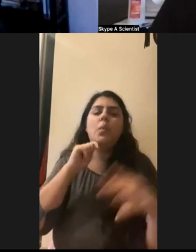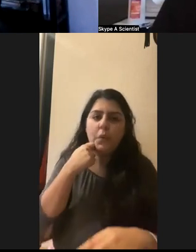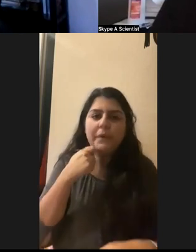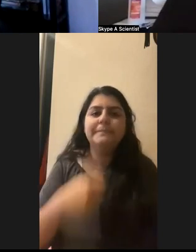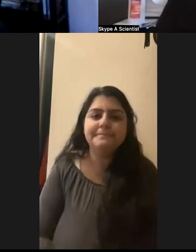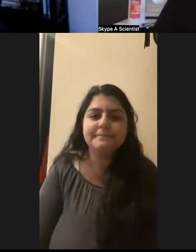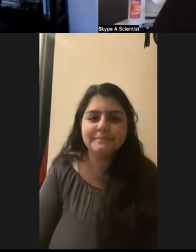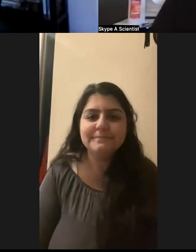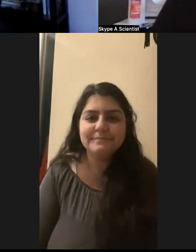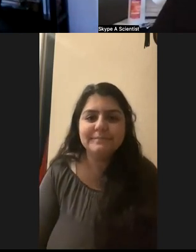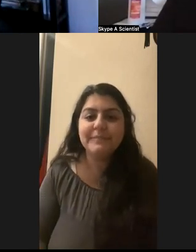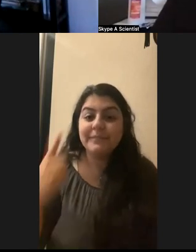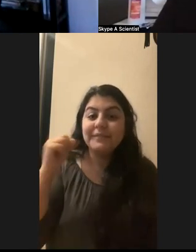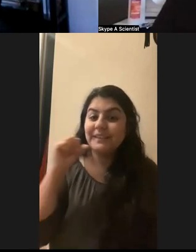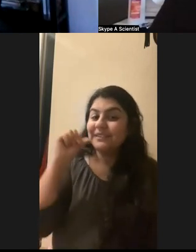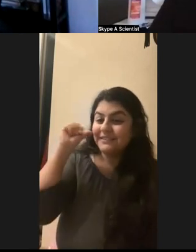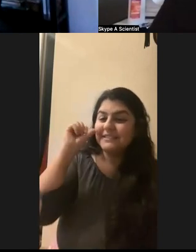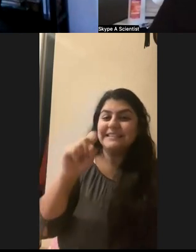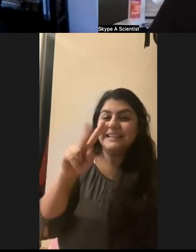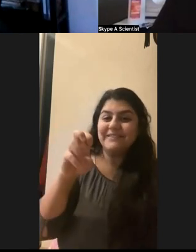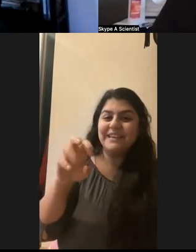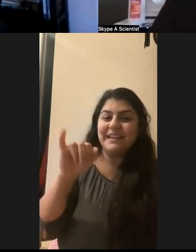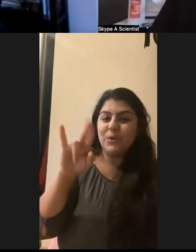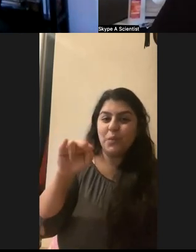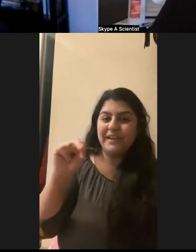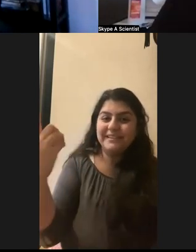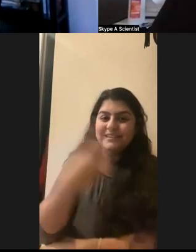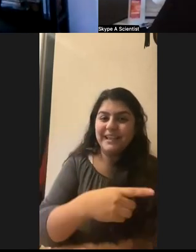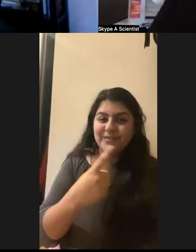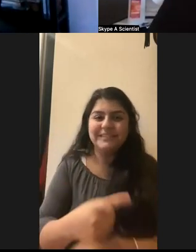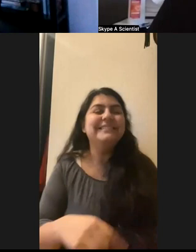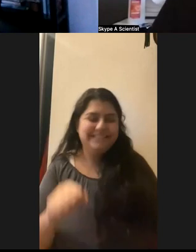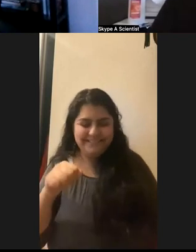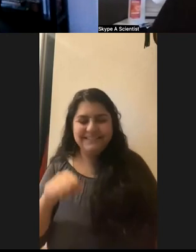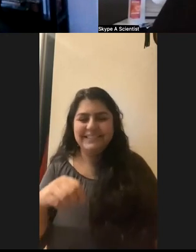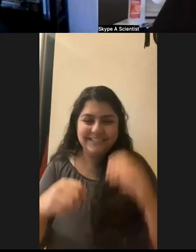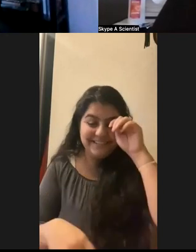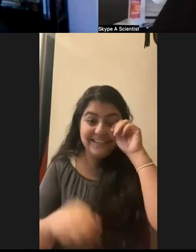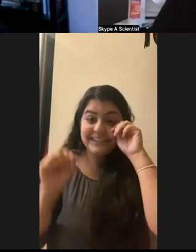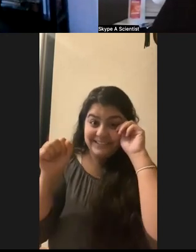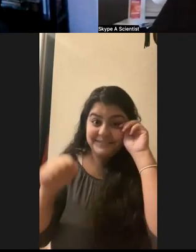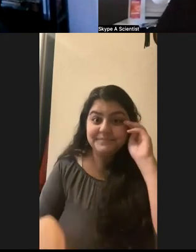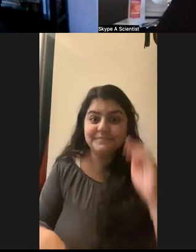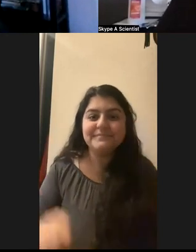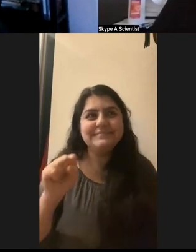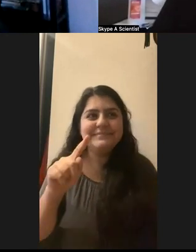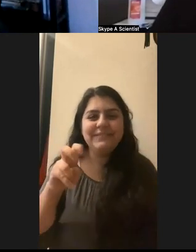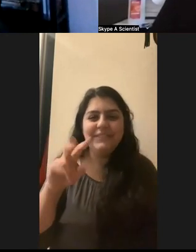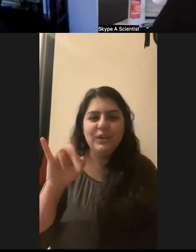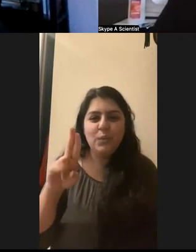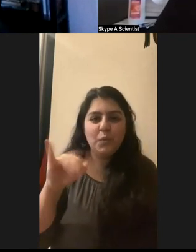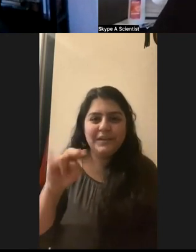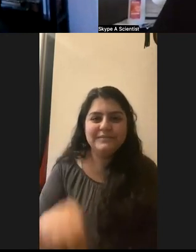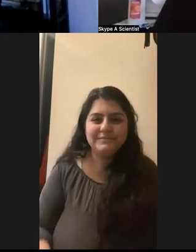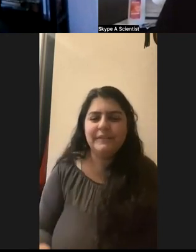Awesome. I think yesterday was Steve Irwin day. So I should know that. Yeah. Um, Steve Irwin also was, uh, very